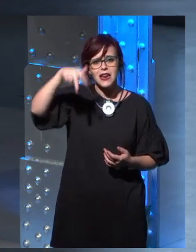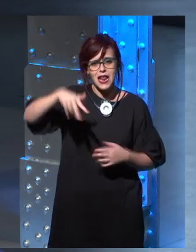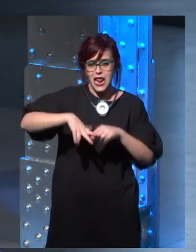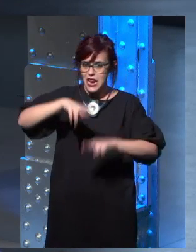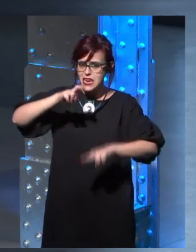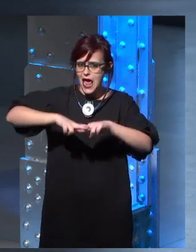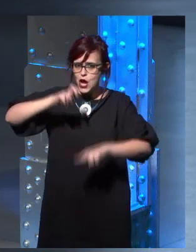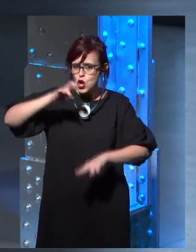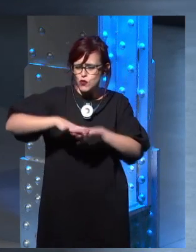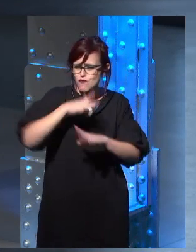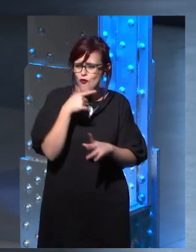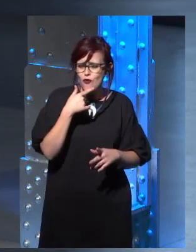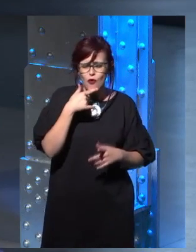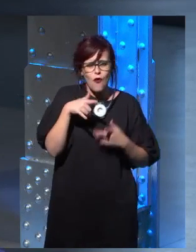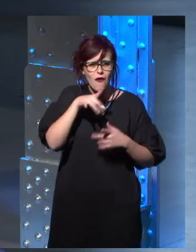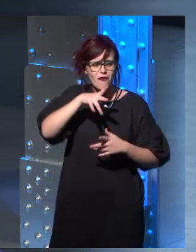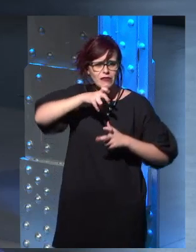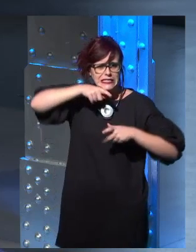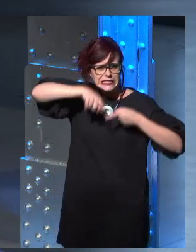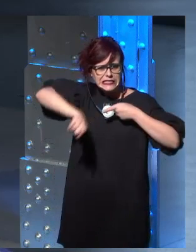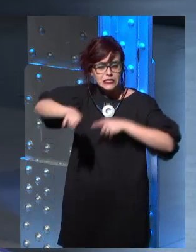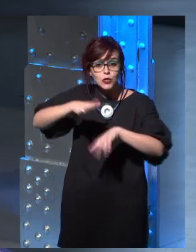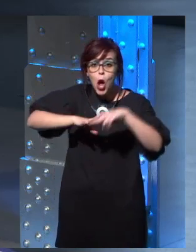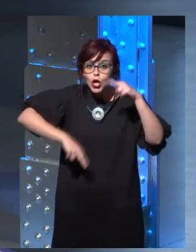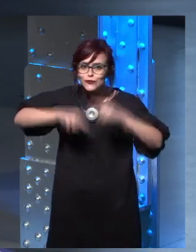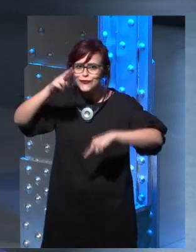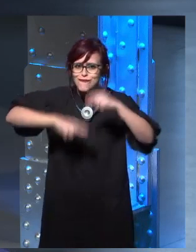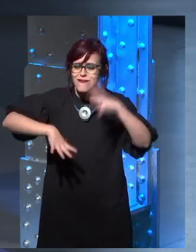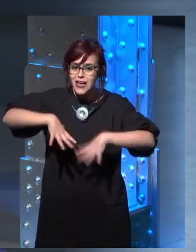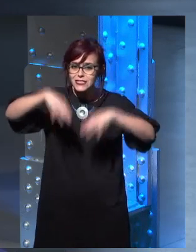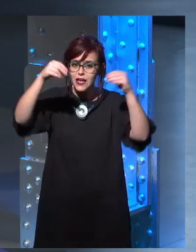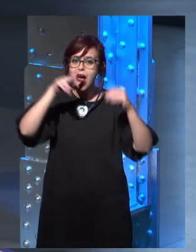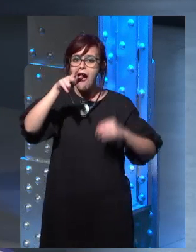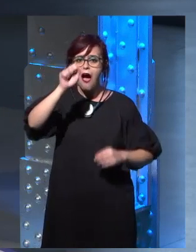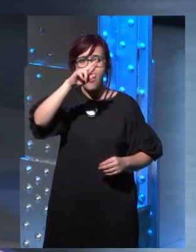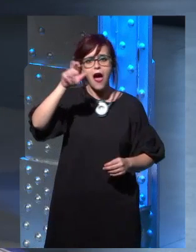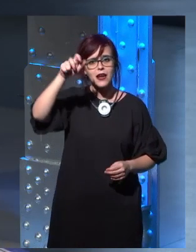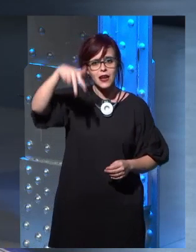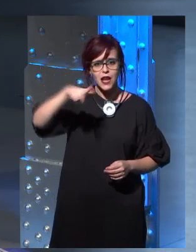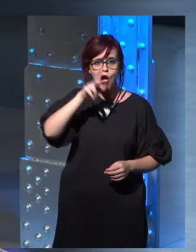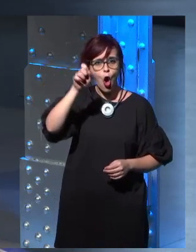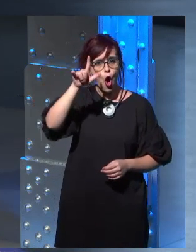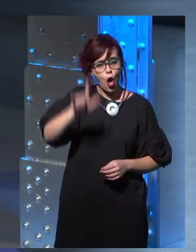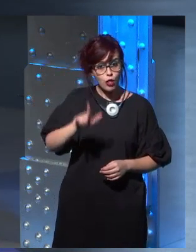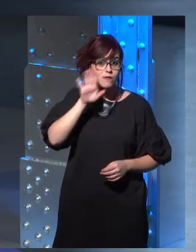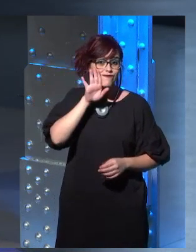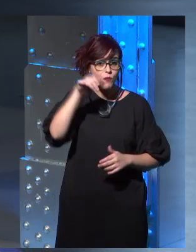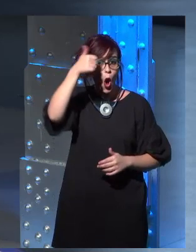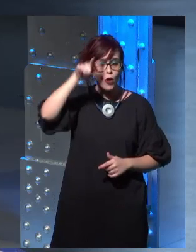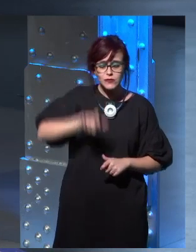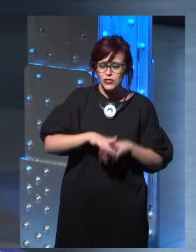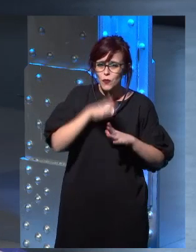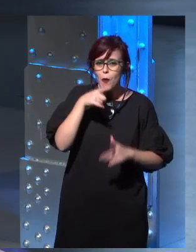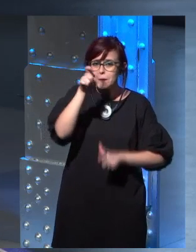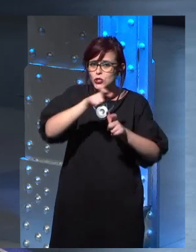crueldness became legendary. In the construction of his great castle, Harren Hall, Harren had led to the